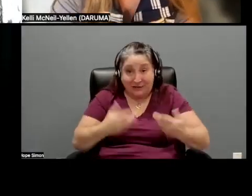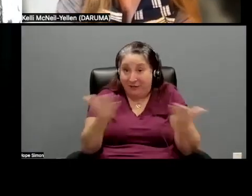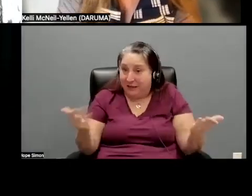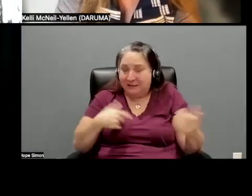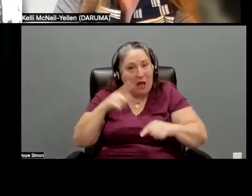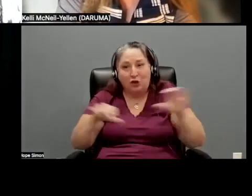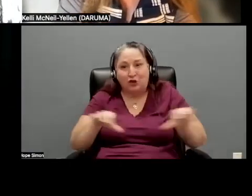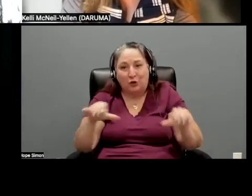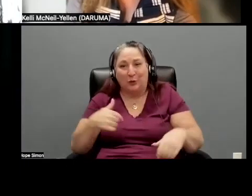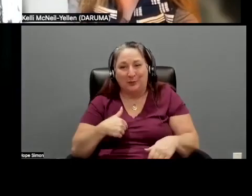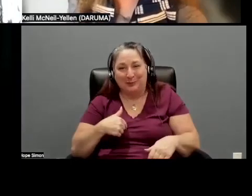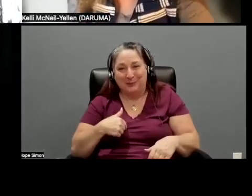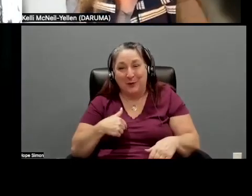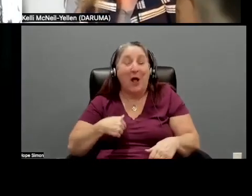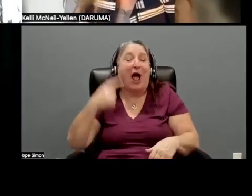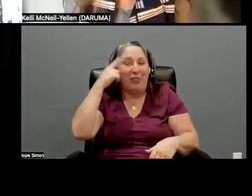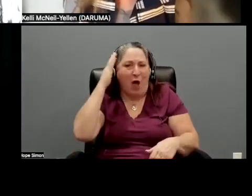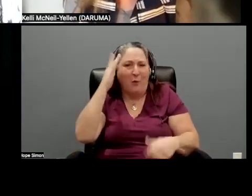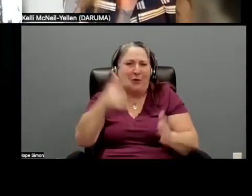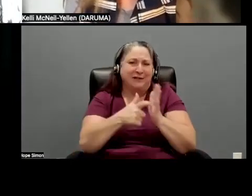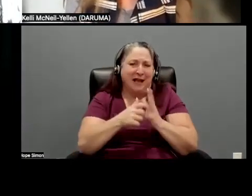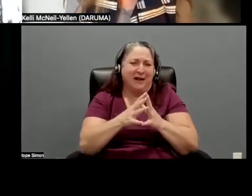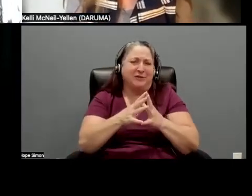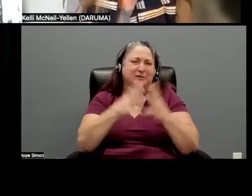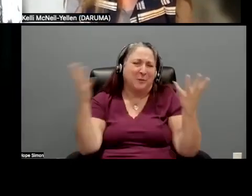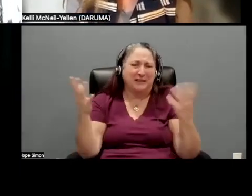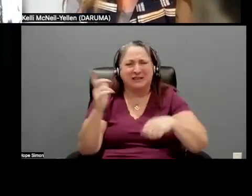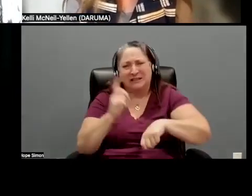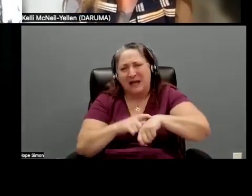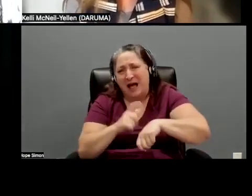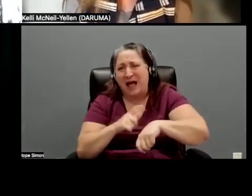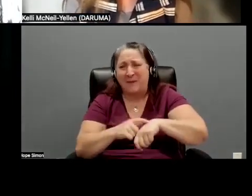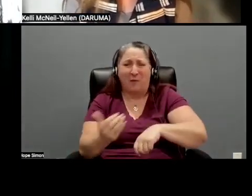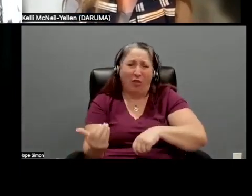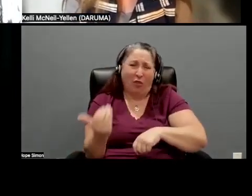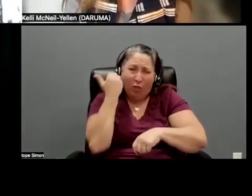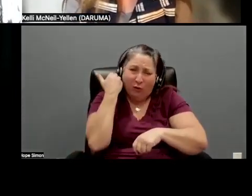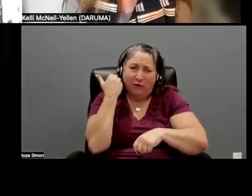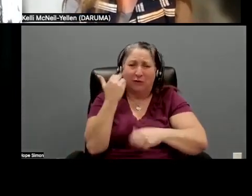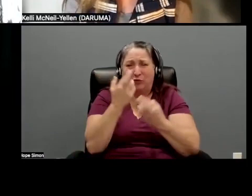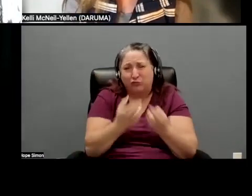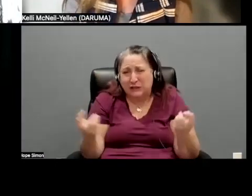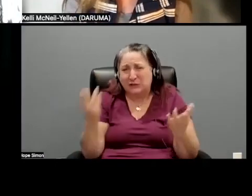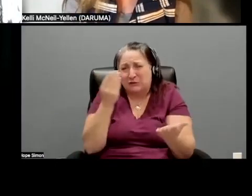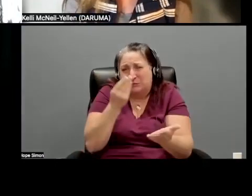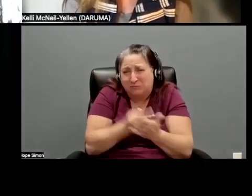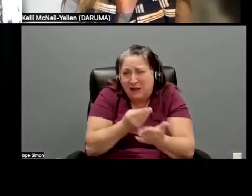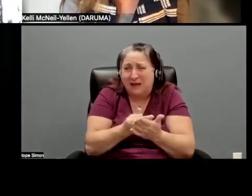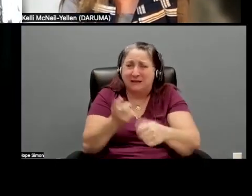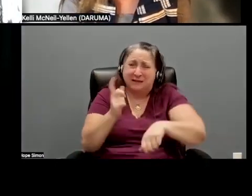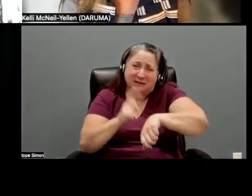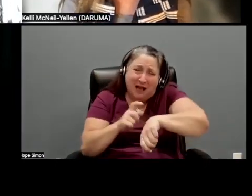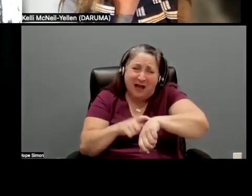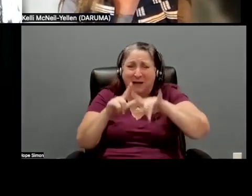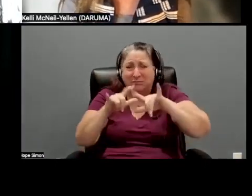um, or that I thought would take a lot of time and would eat up resources and eat up time and eat up